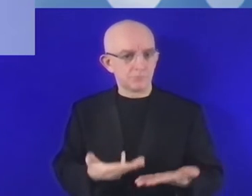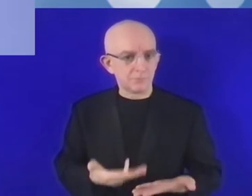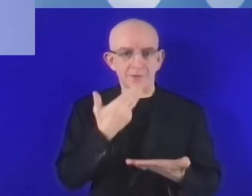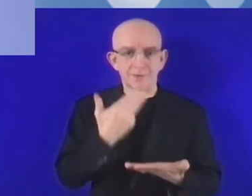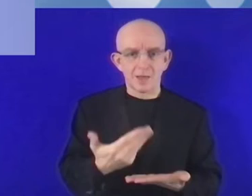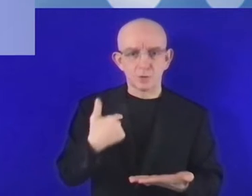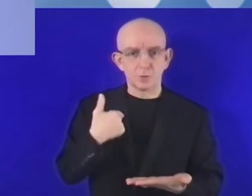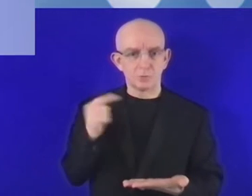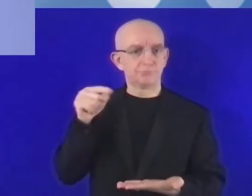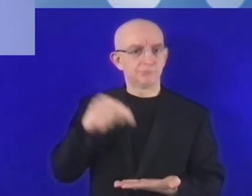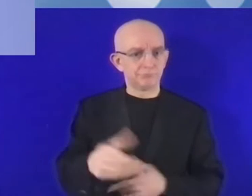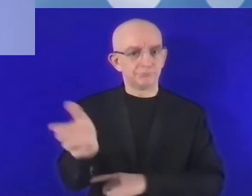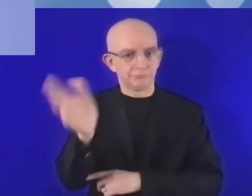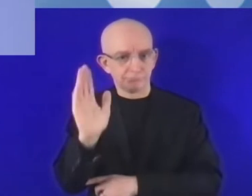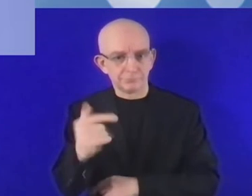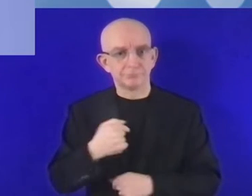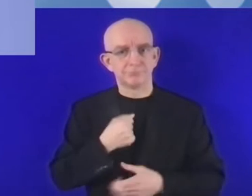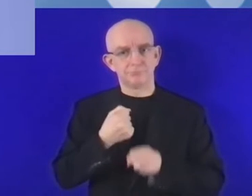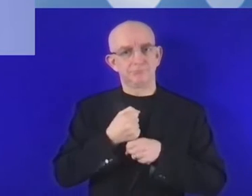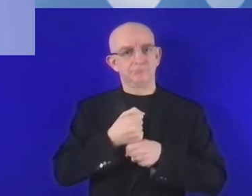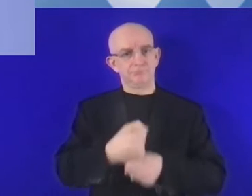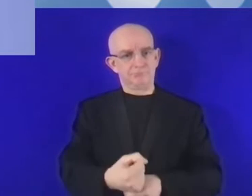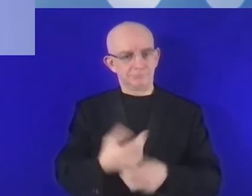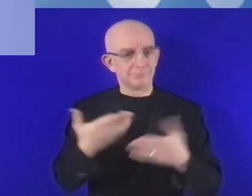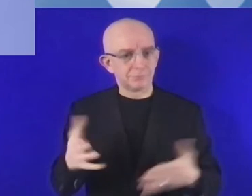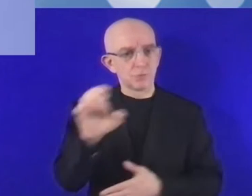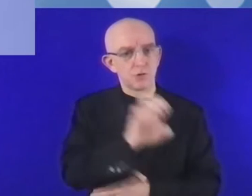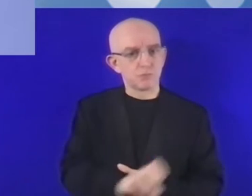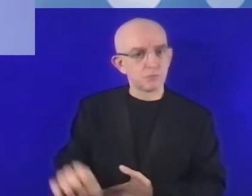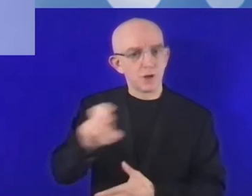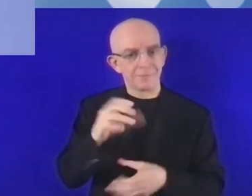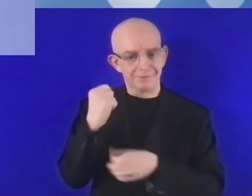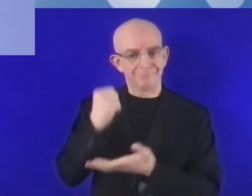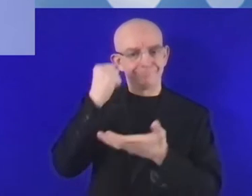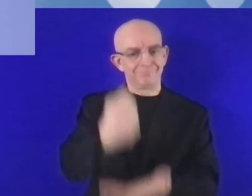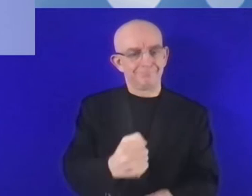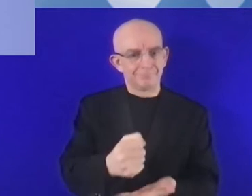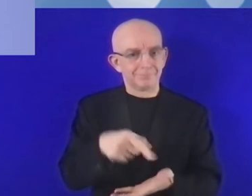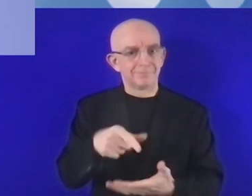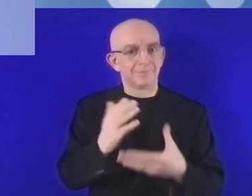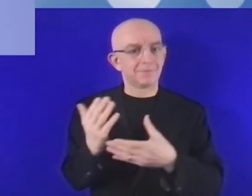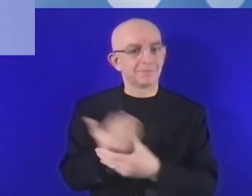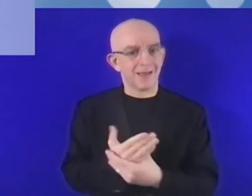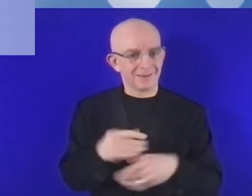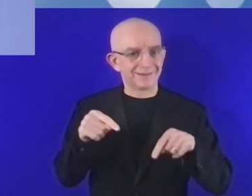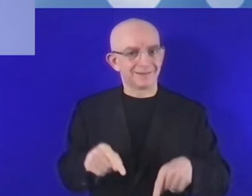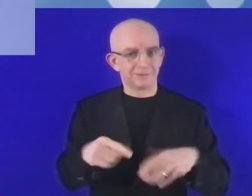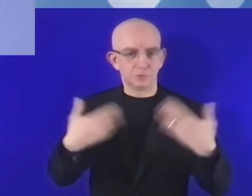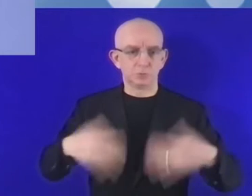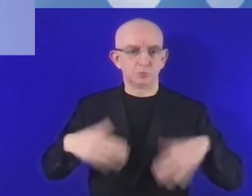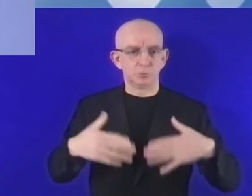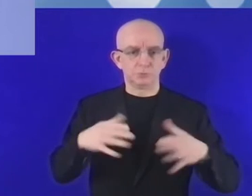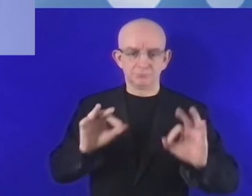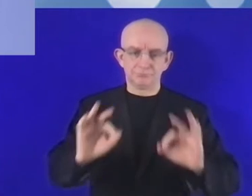this very, very distinguished forum, the European Investment Bank, the European Climate Bank.